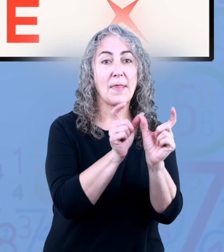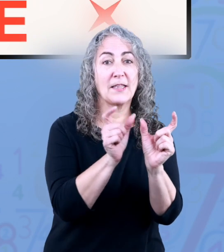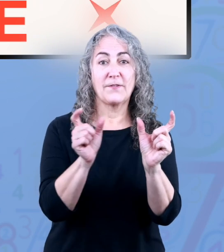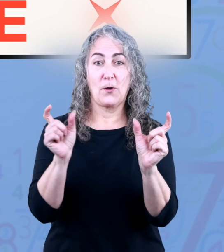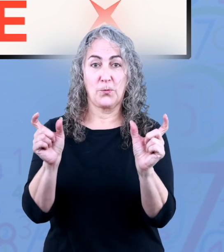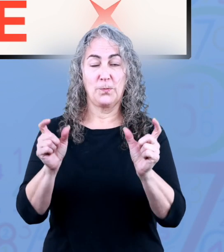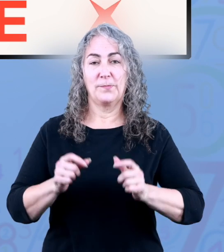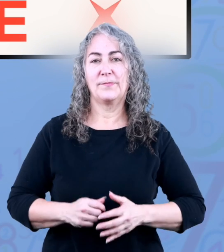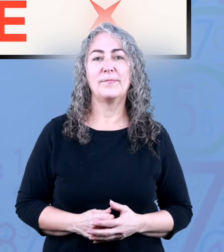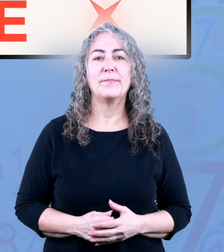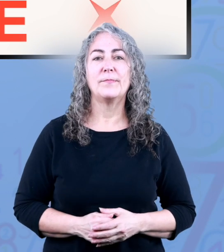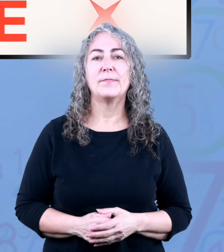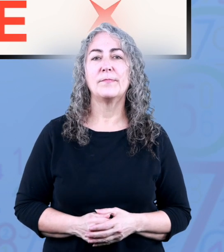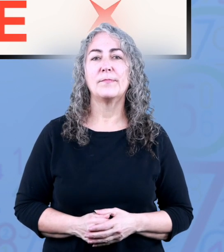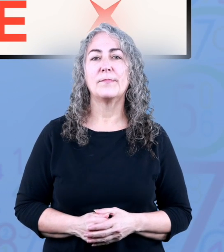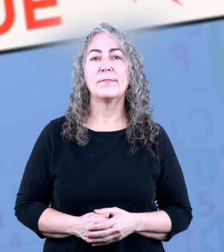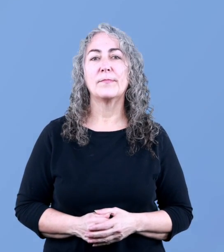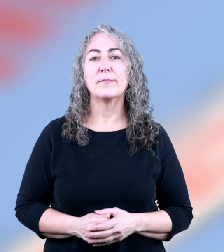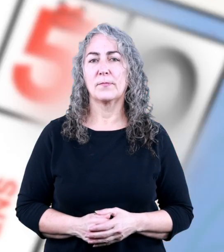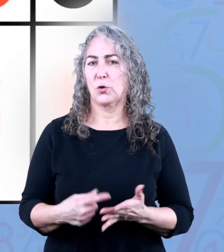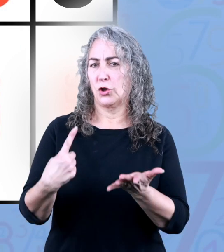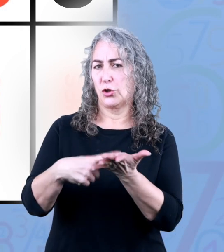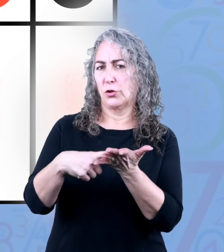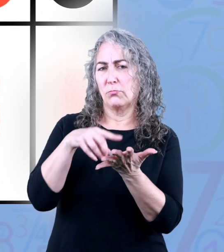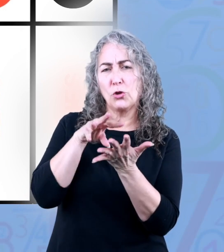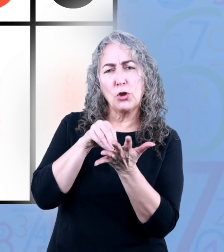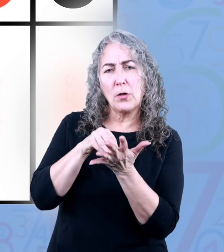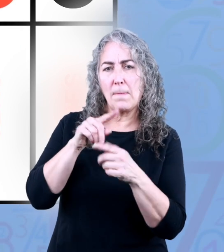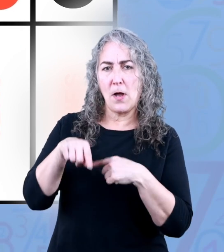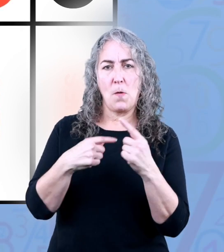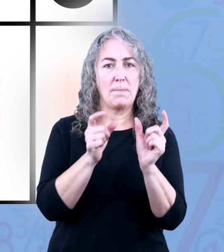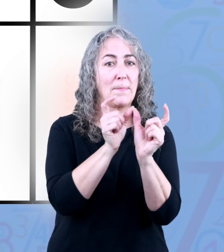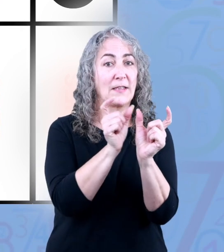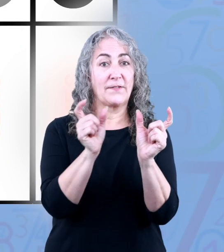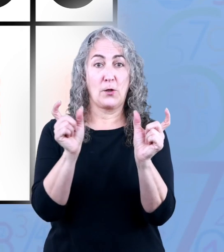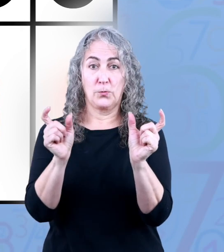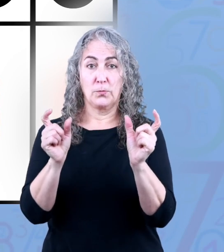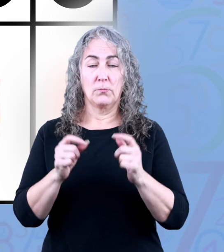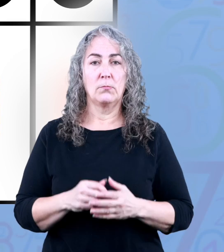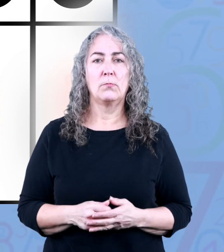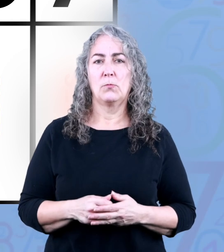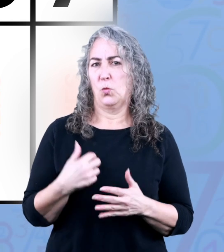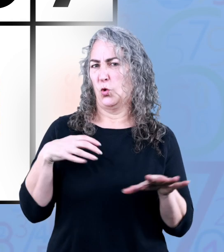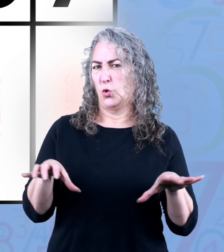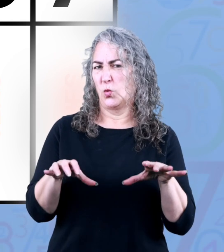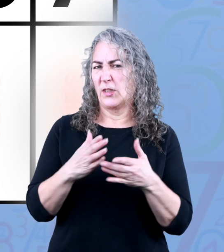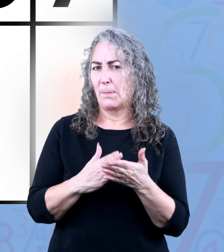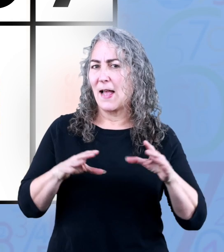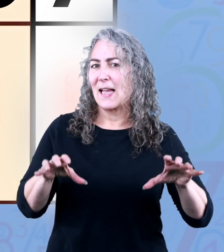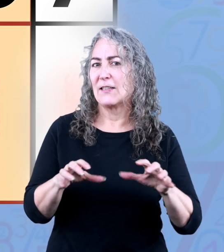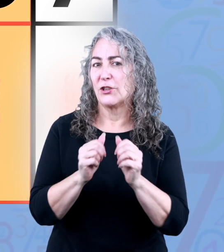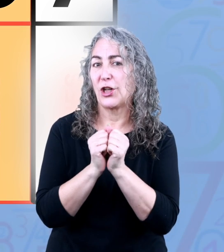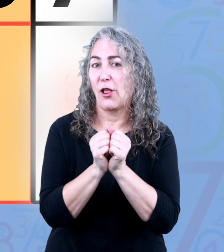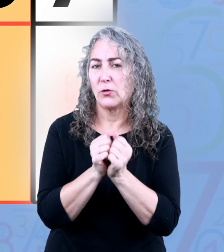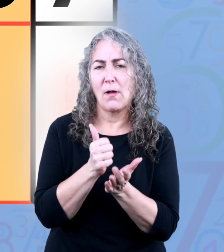place value for kids today we will learn all about place value we will do some activities together to help